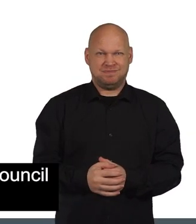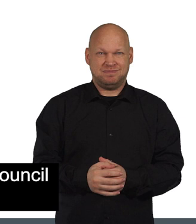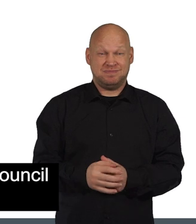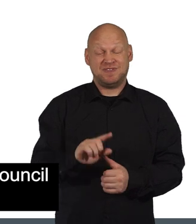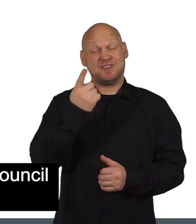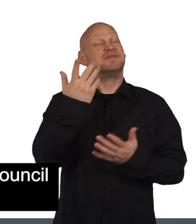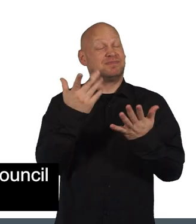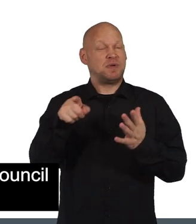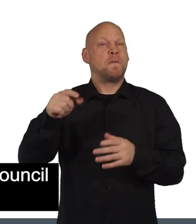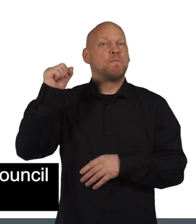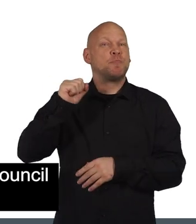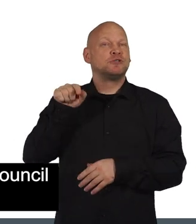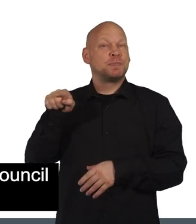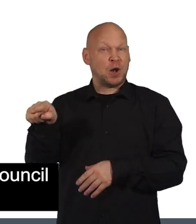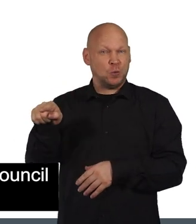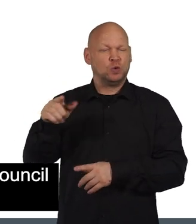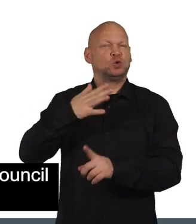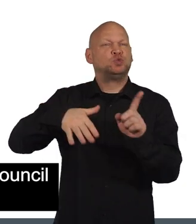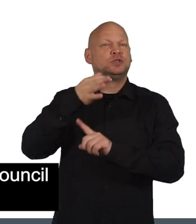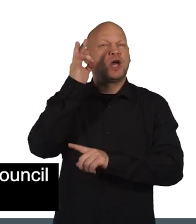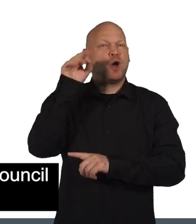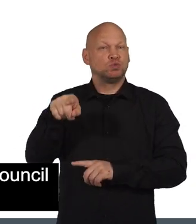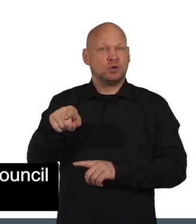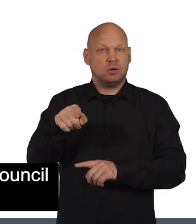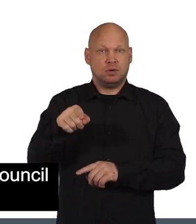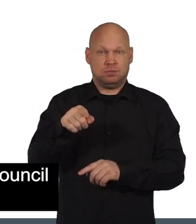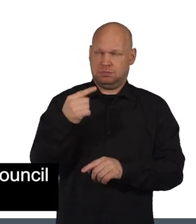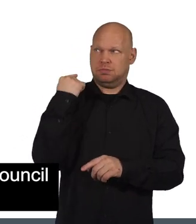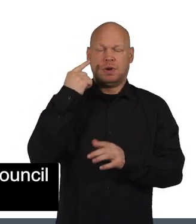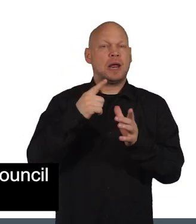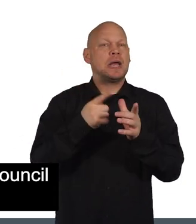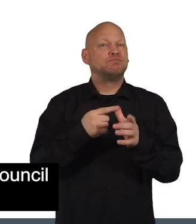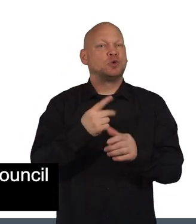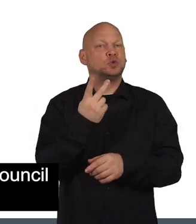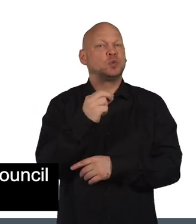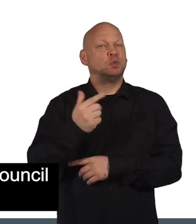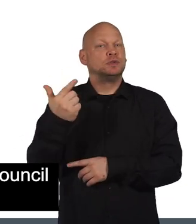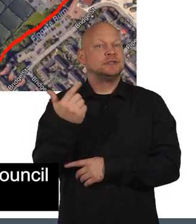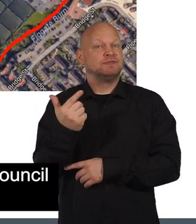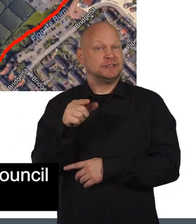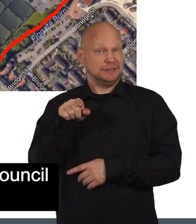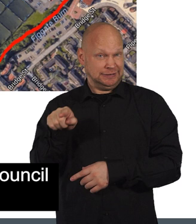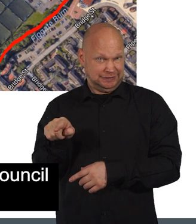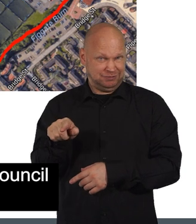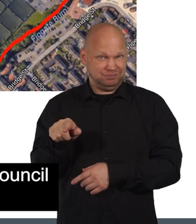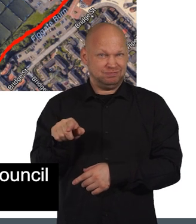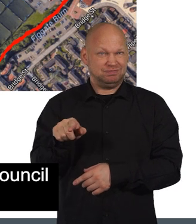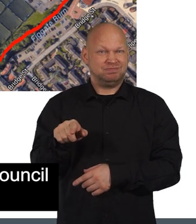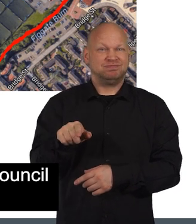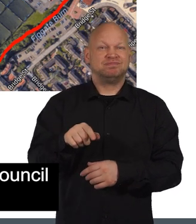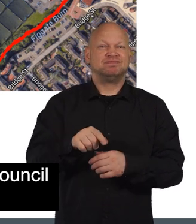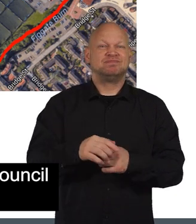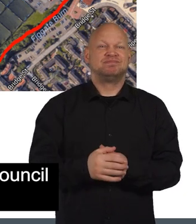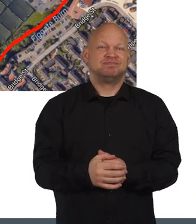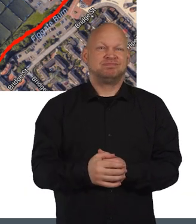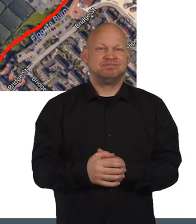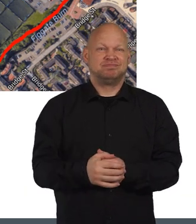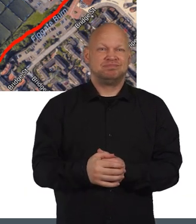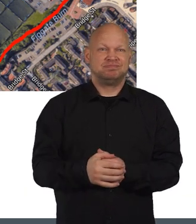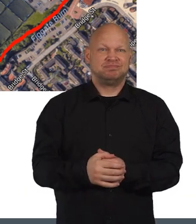Our first example is from Portobello Community Council who in April 2017